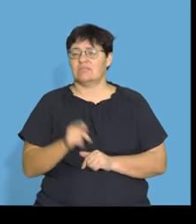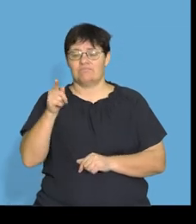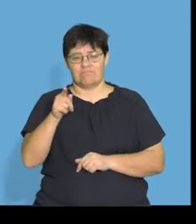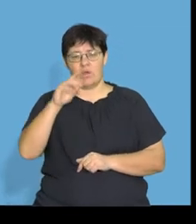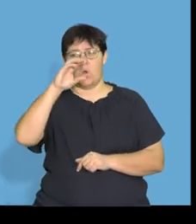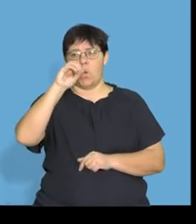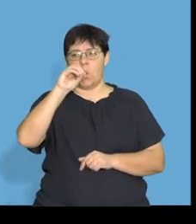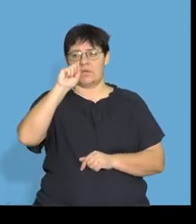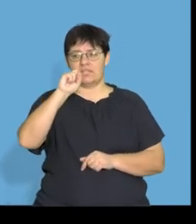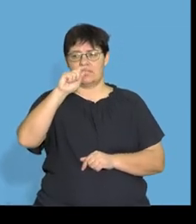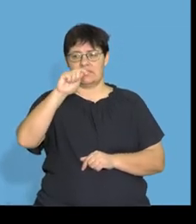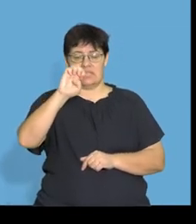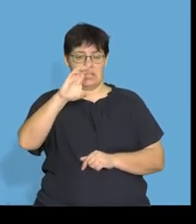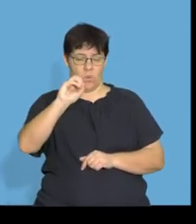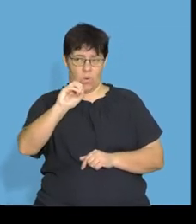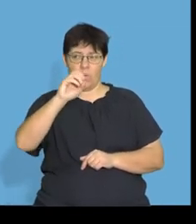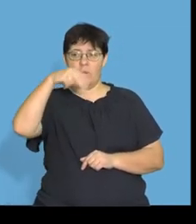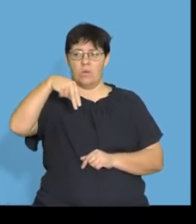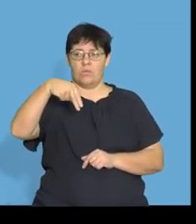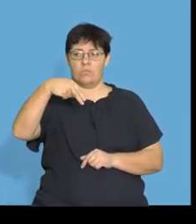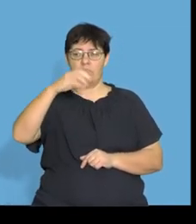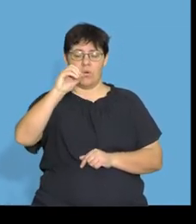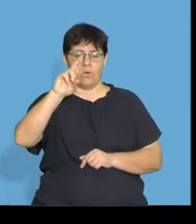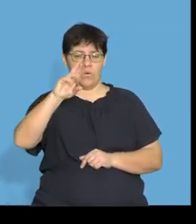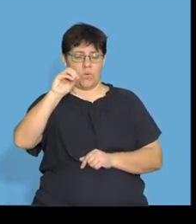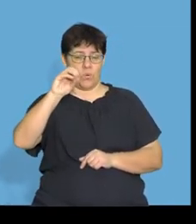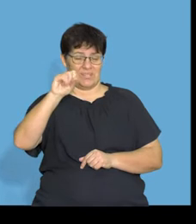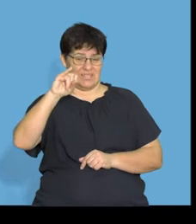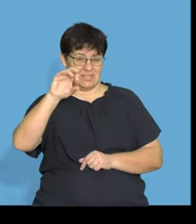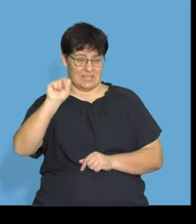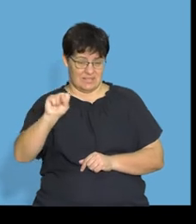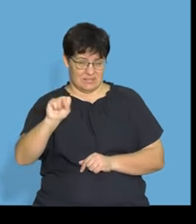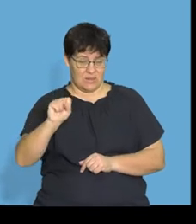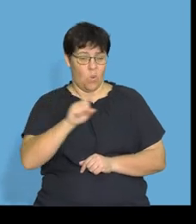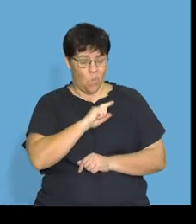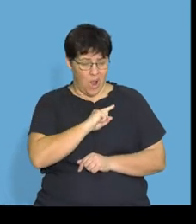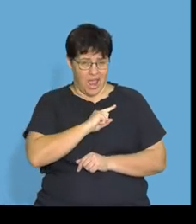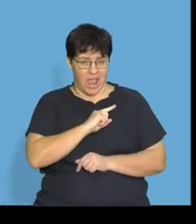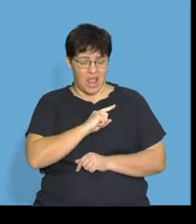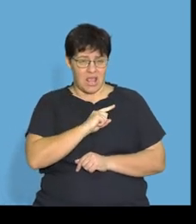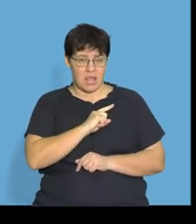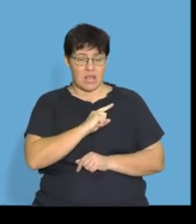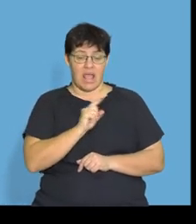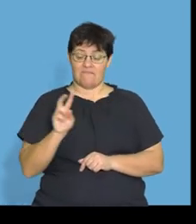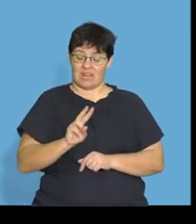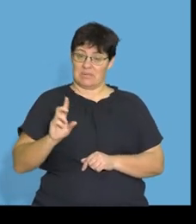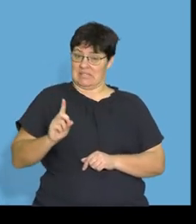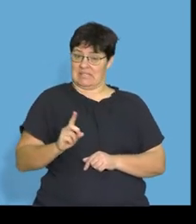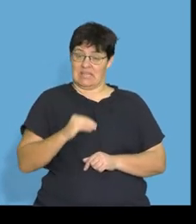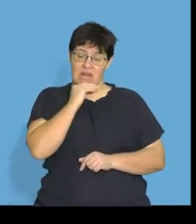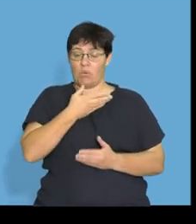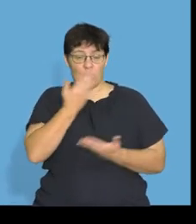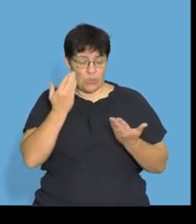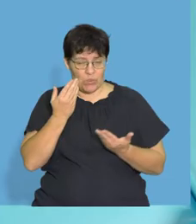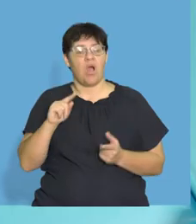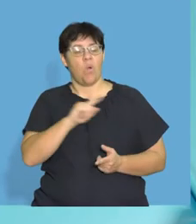right, that is going to be your osteoporosis. So if you, right, if your body doesn't have enough vitamin D, what do